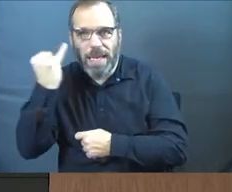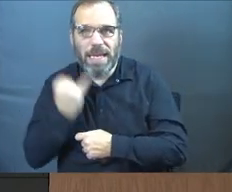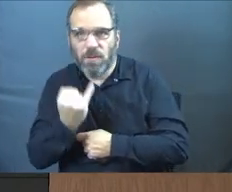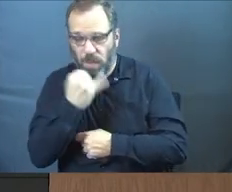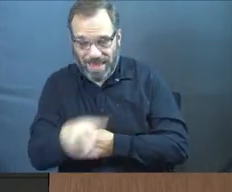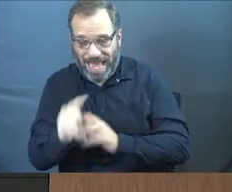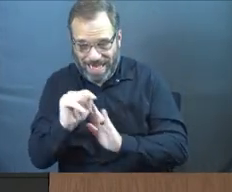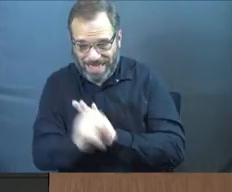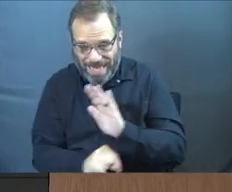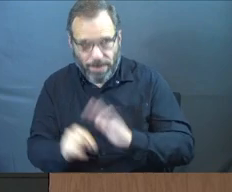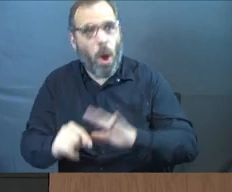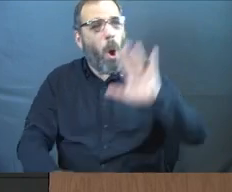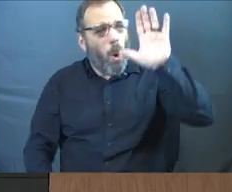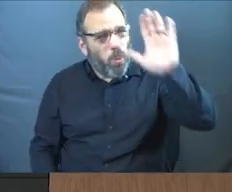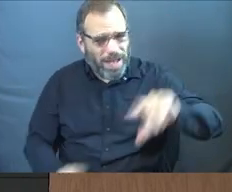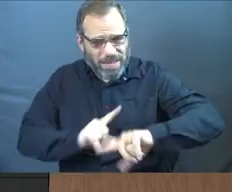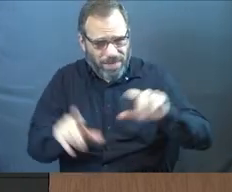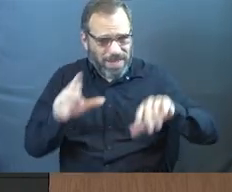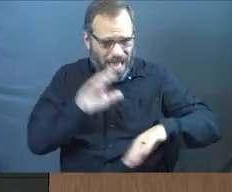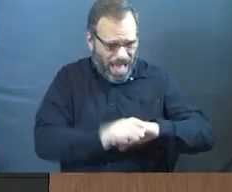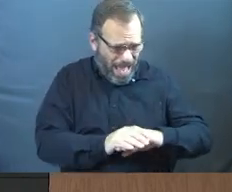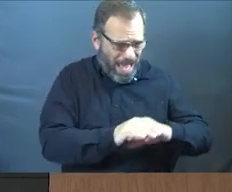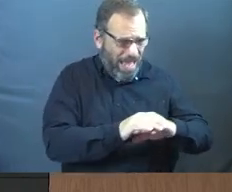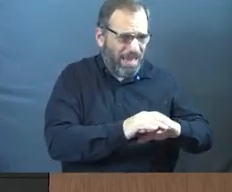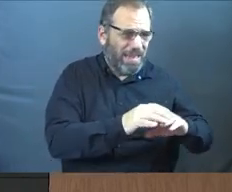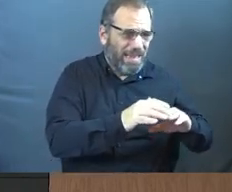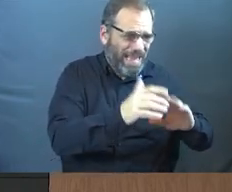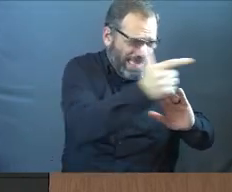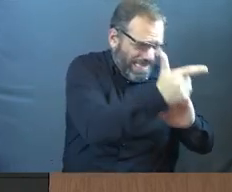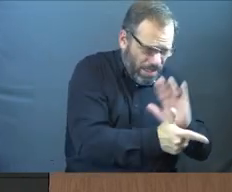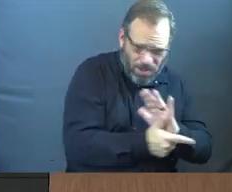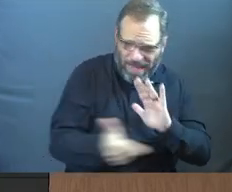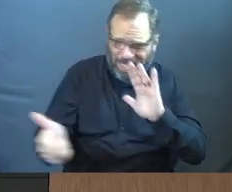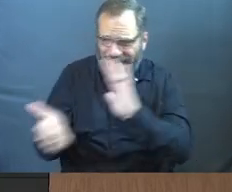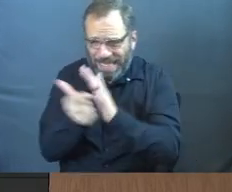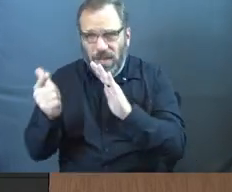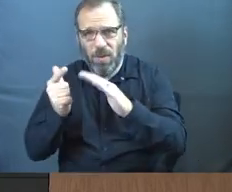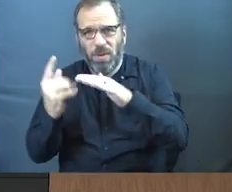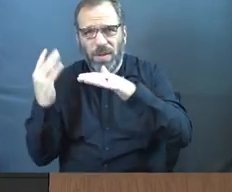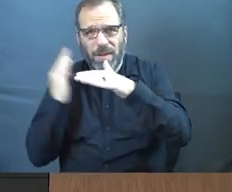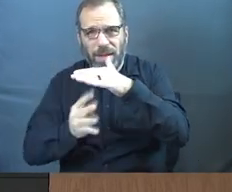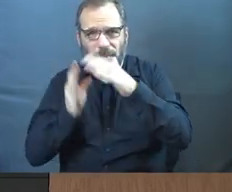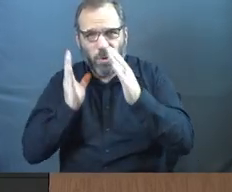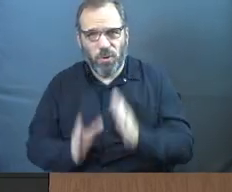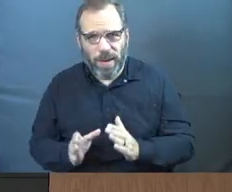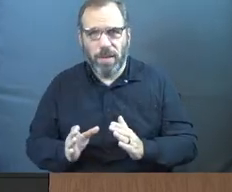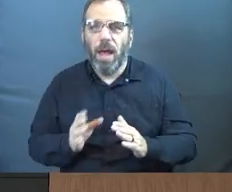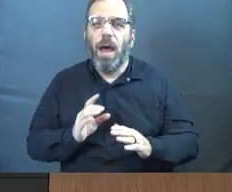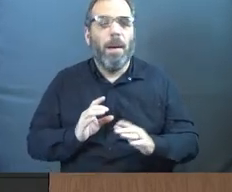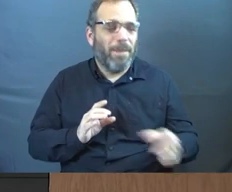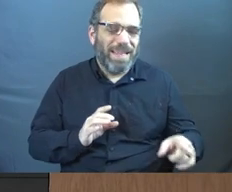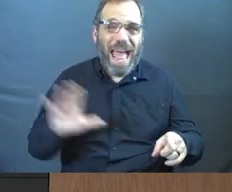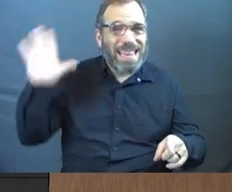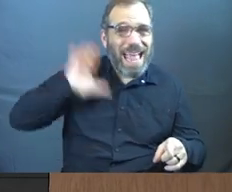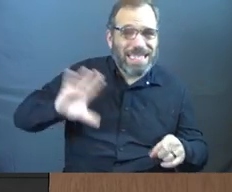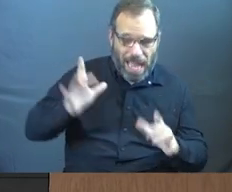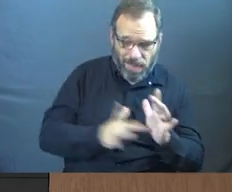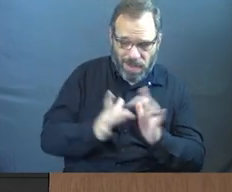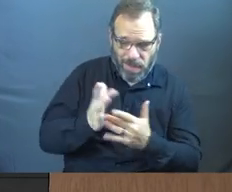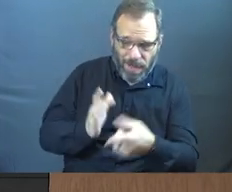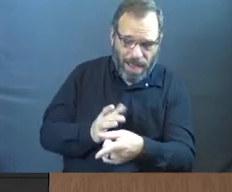at that time because some of you guys are like, well, there's a difference between a legal and an illegal immigrant. But there wasn't then.